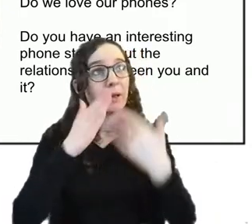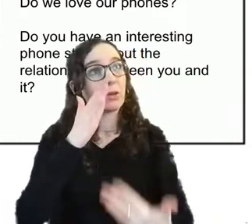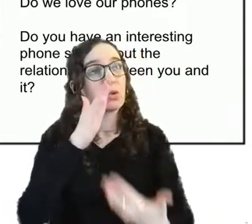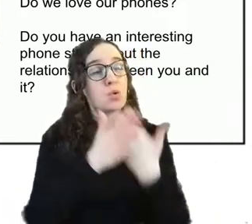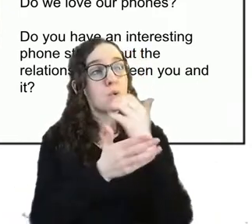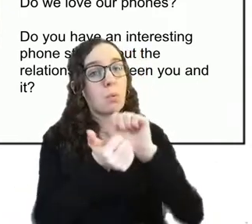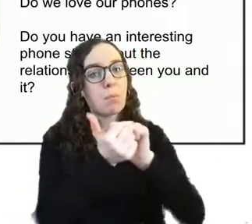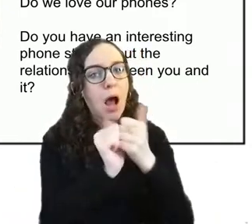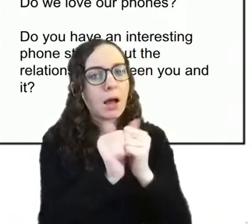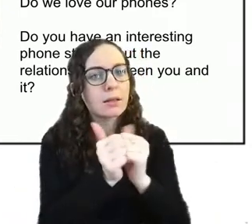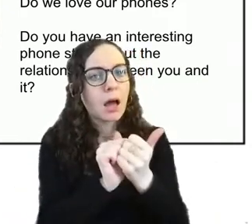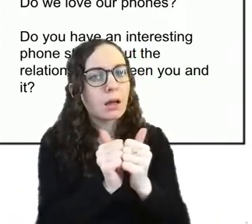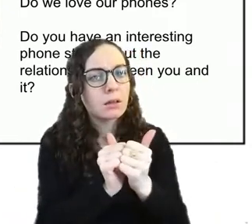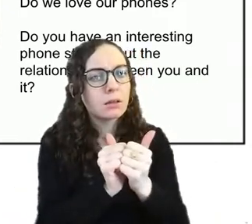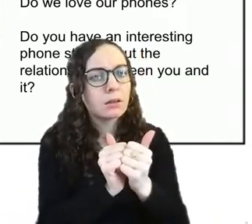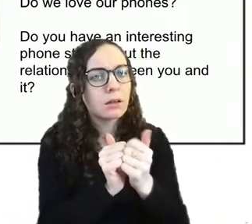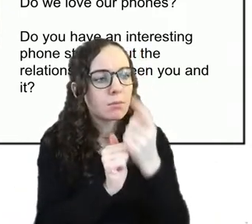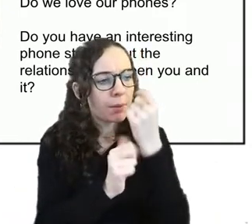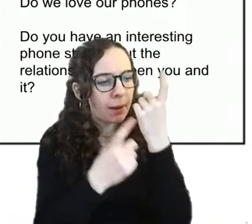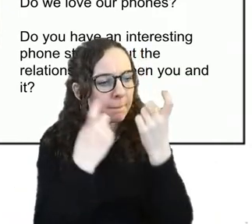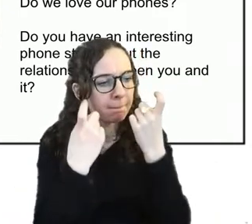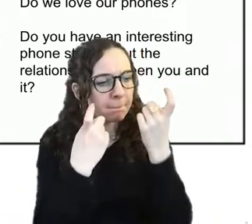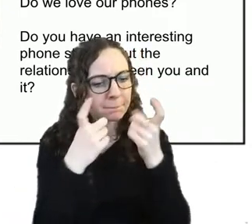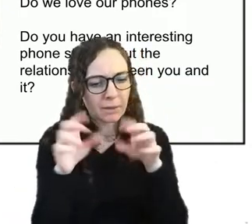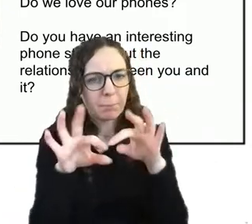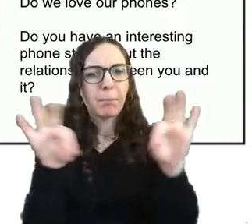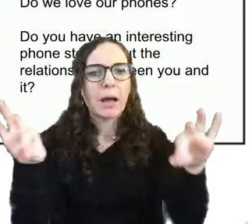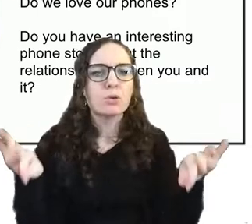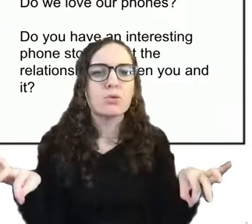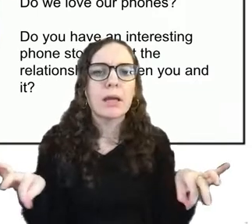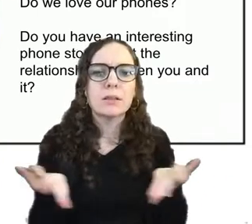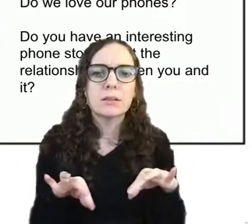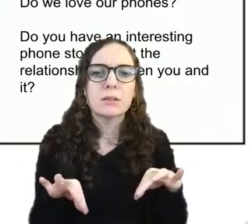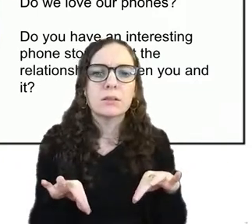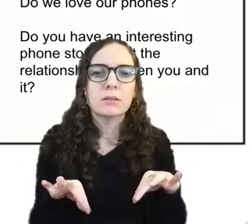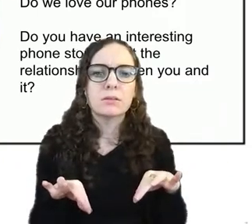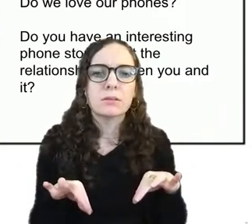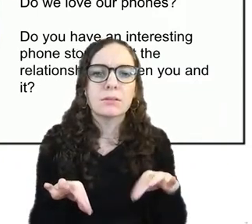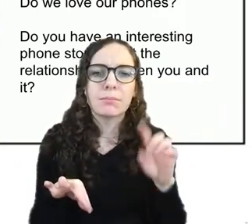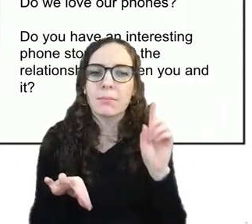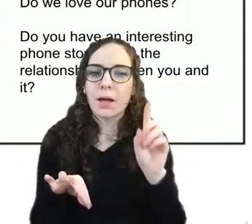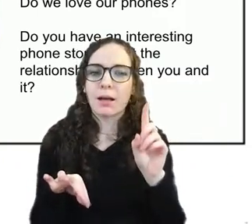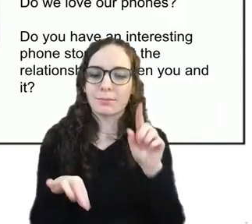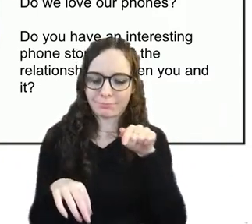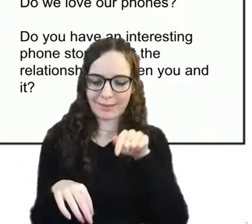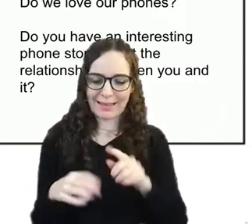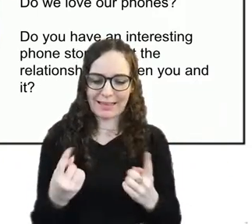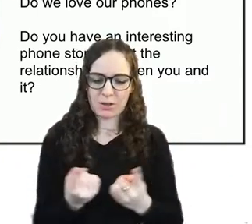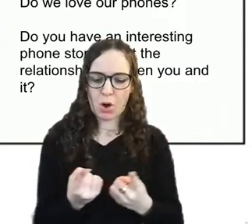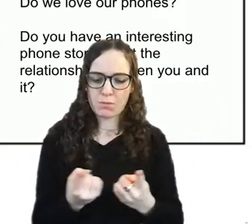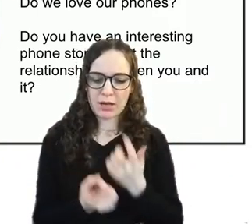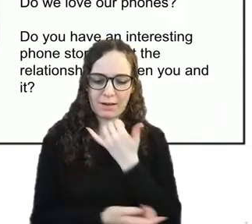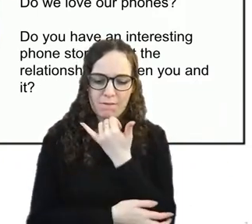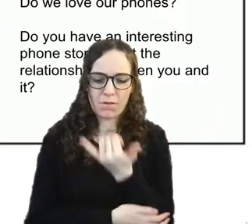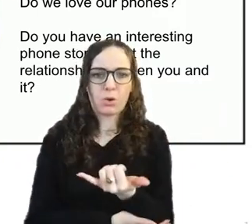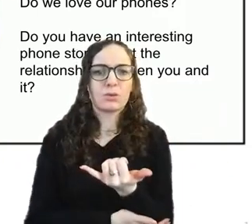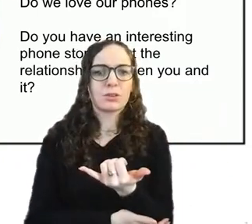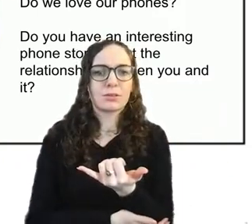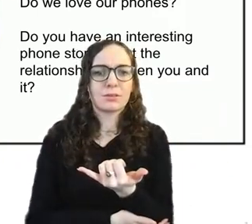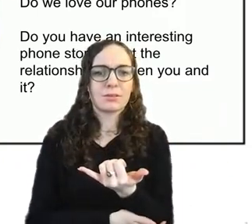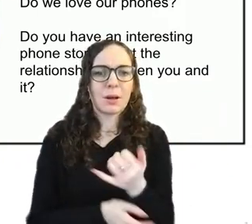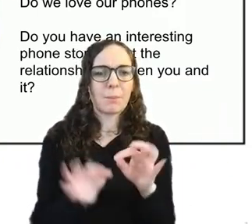um that you're setting with them and have we ever really set any boundaries with these objects do we love our phones